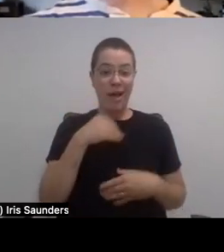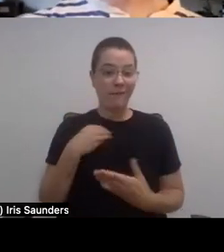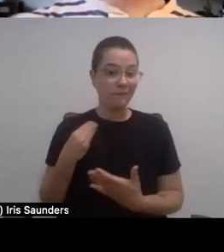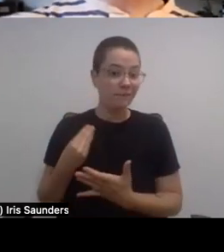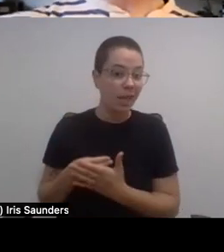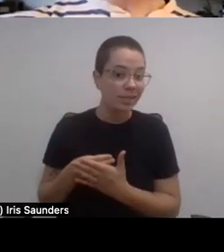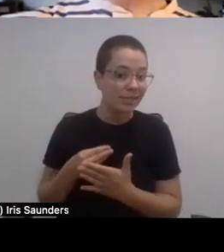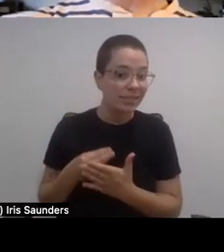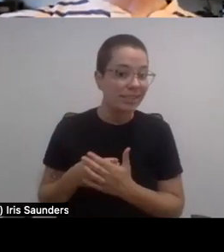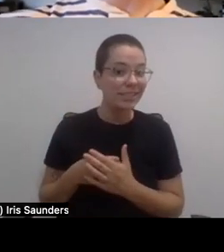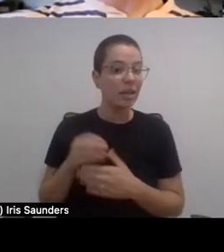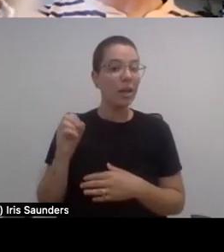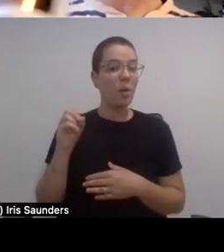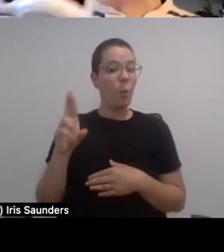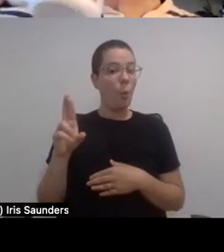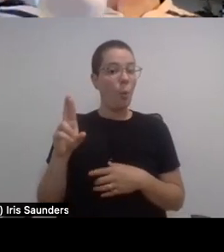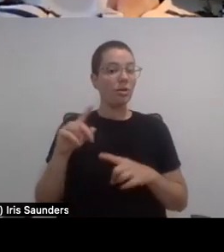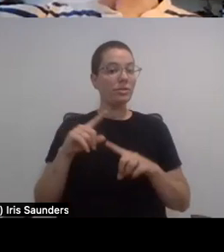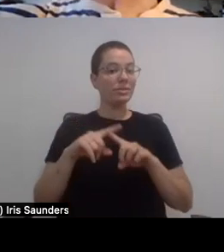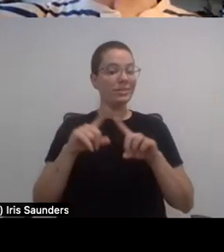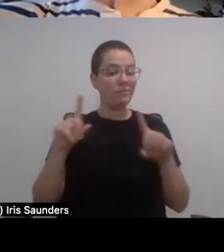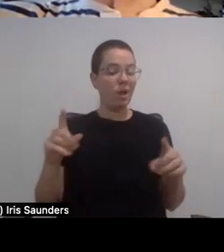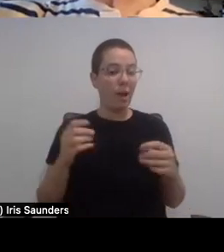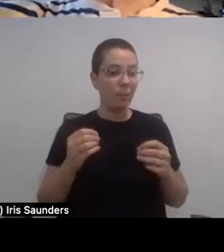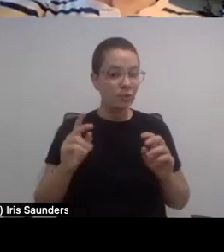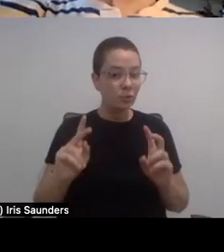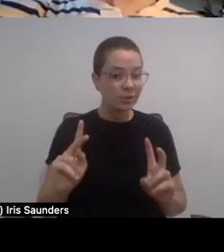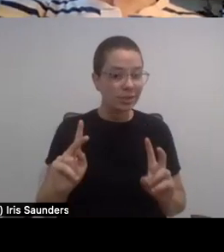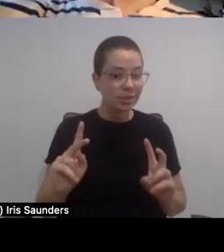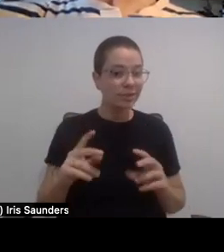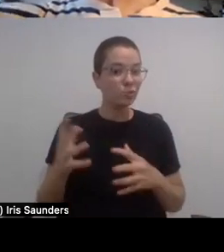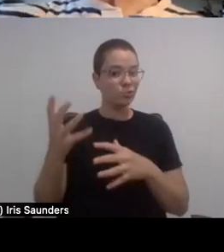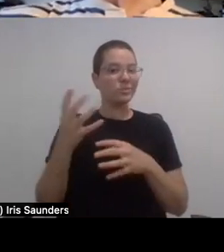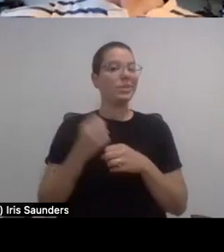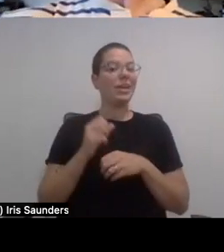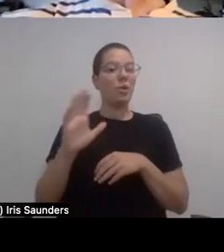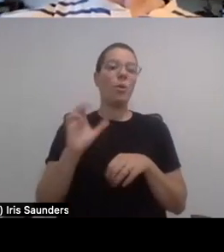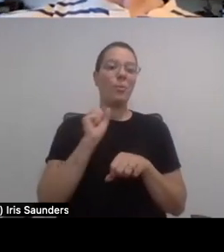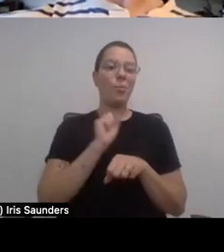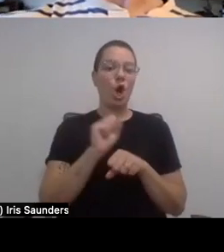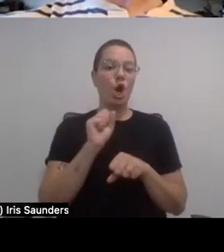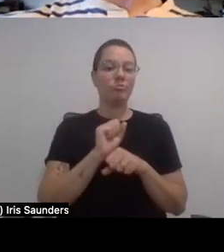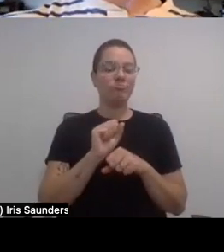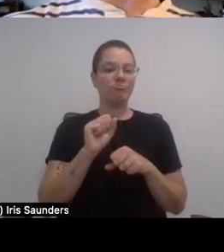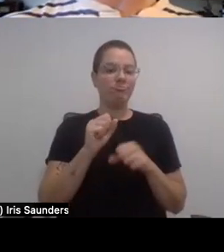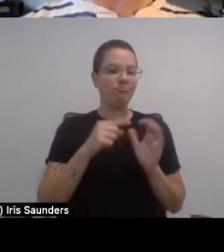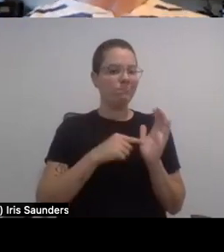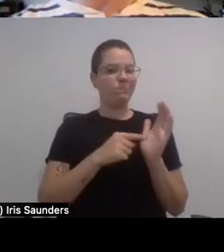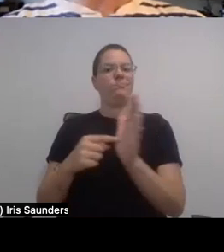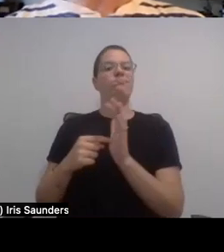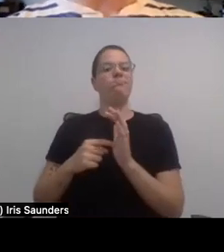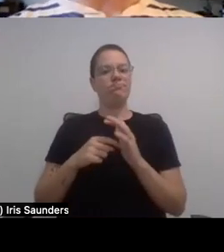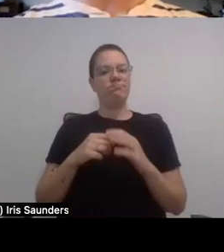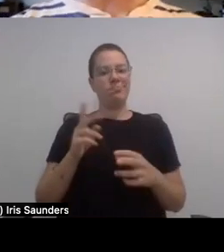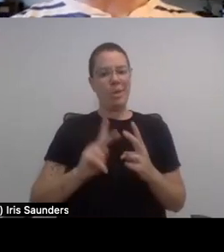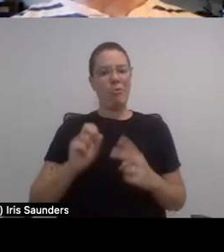or different pipeline opportunities to get your work seen by executives and, you